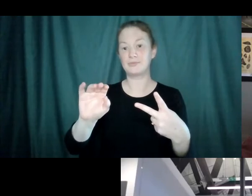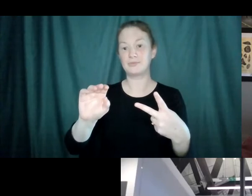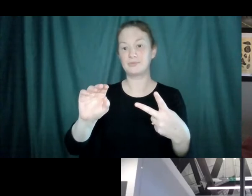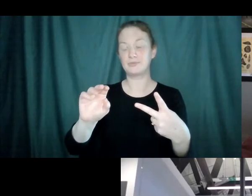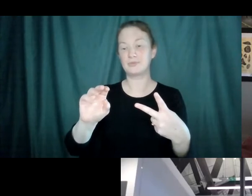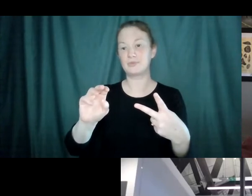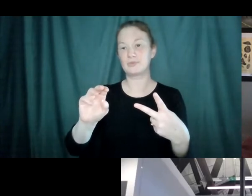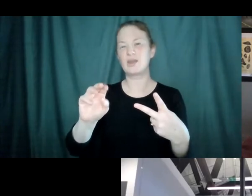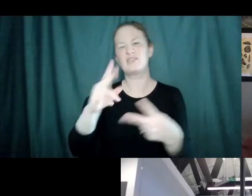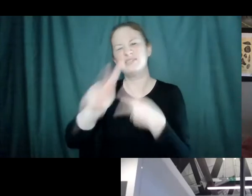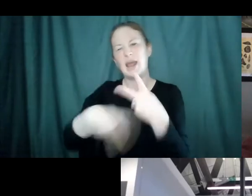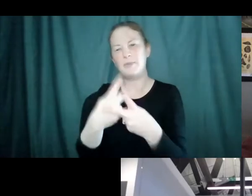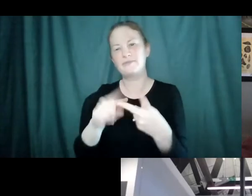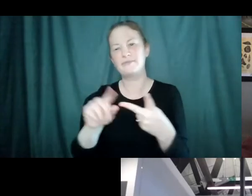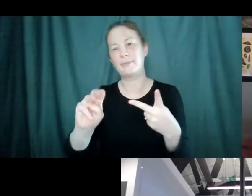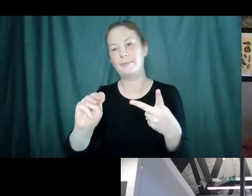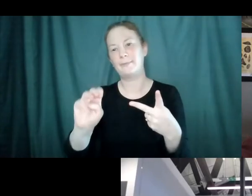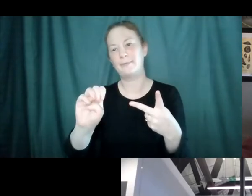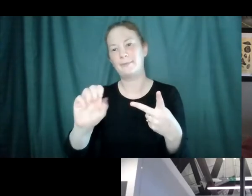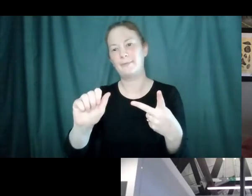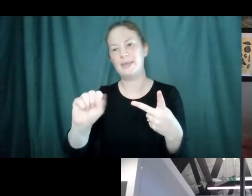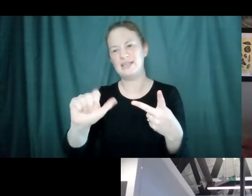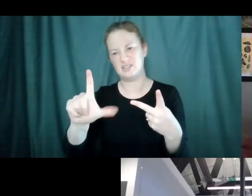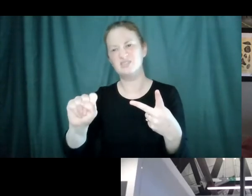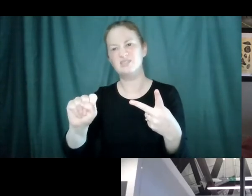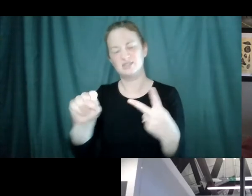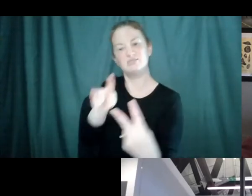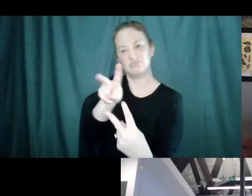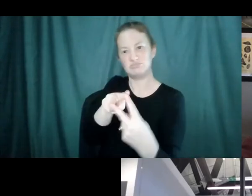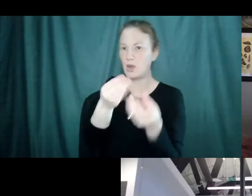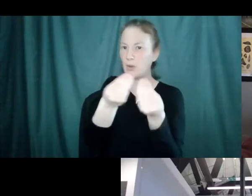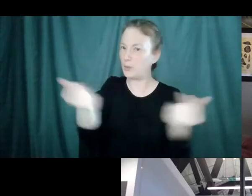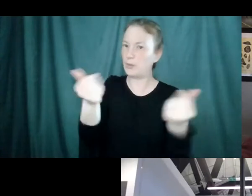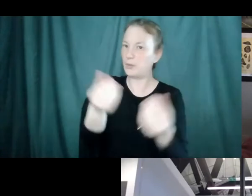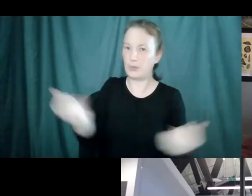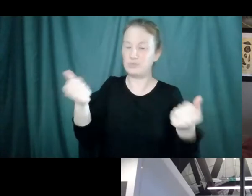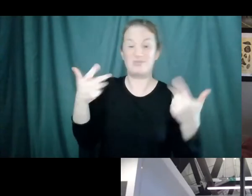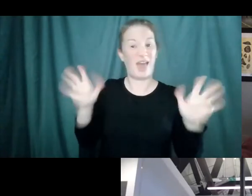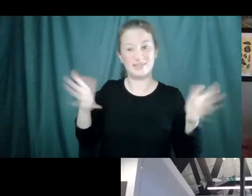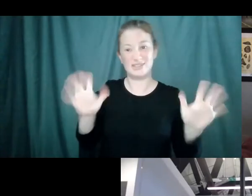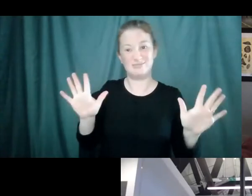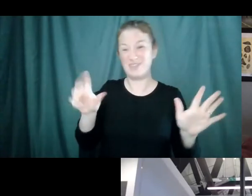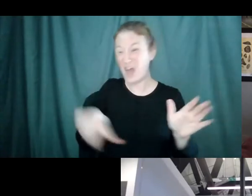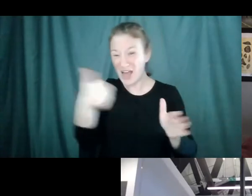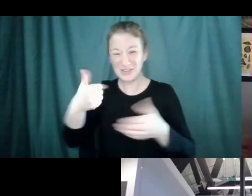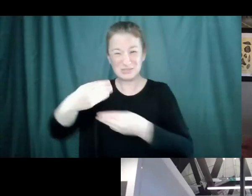was an animal virus. And we eliminated both of those with vaccines. Those are the only things that we've really gotten rid of.